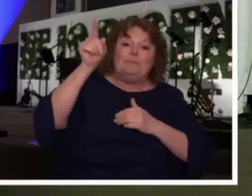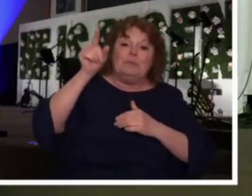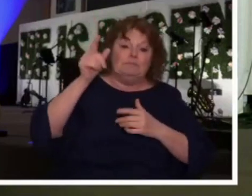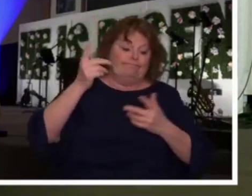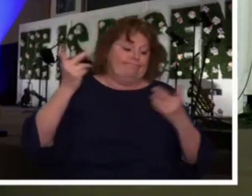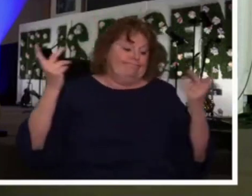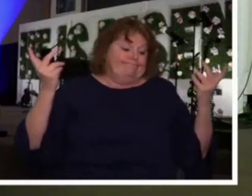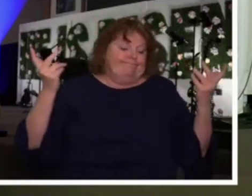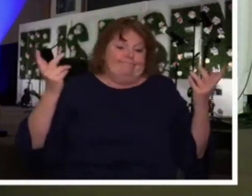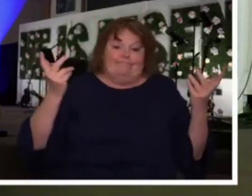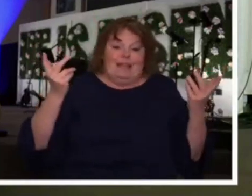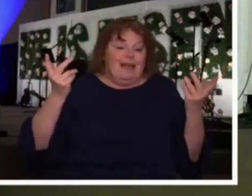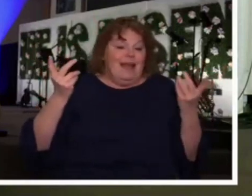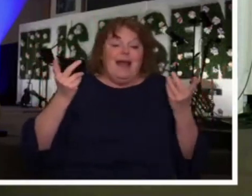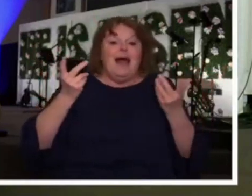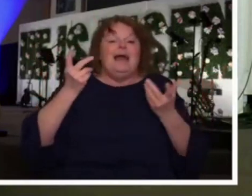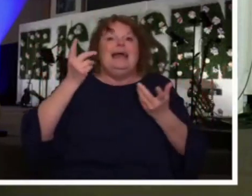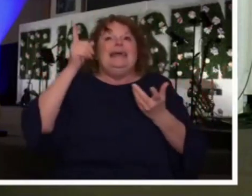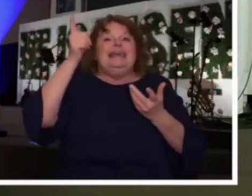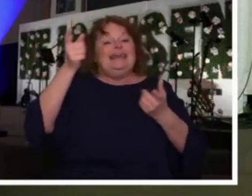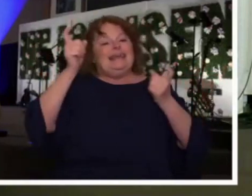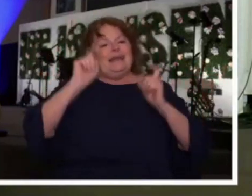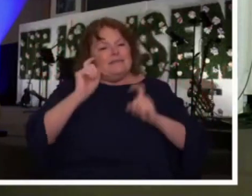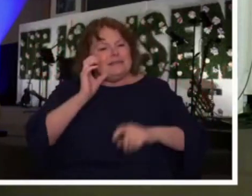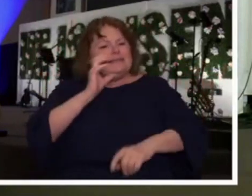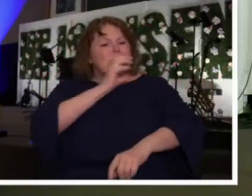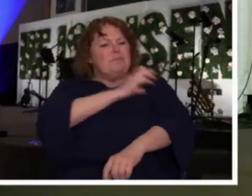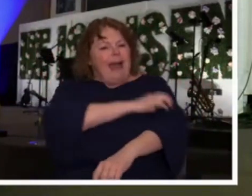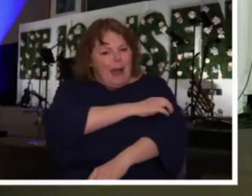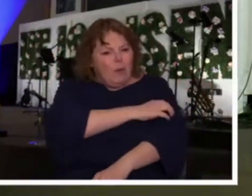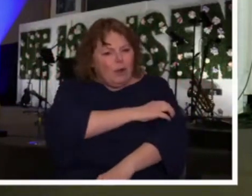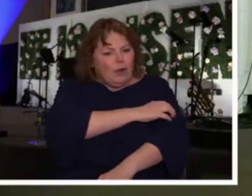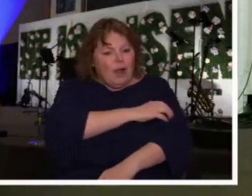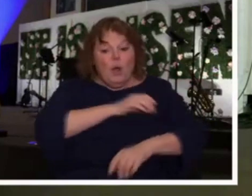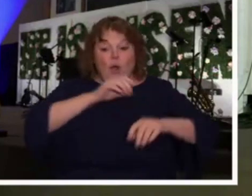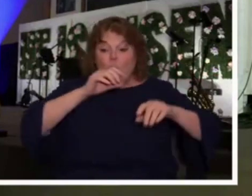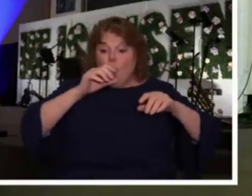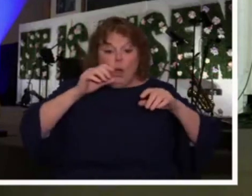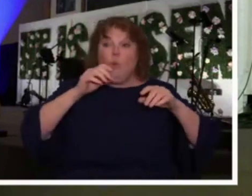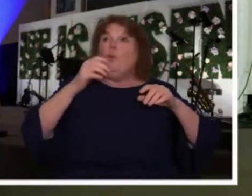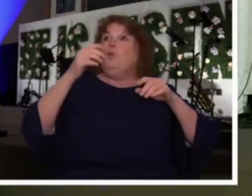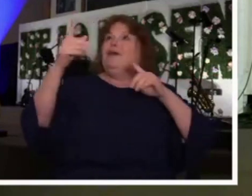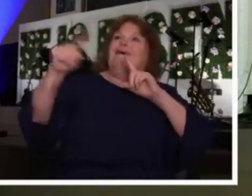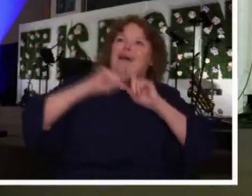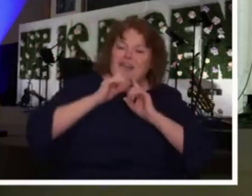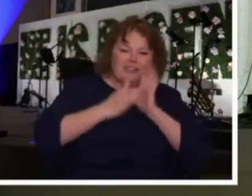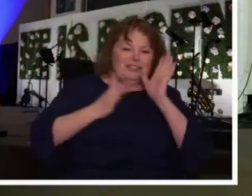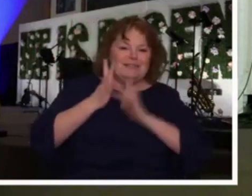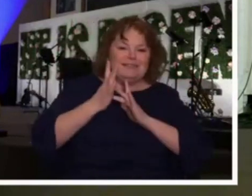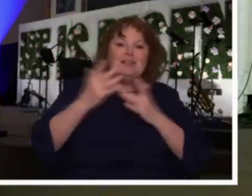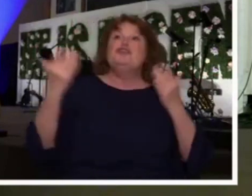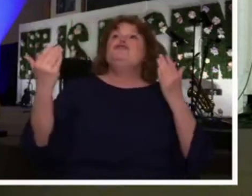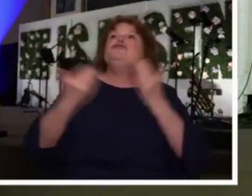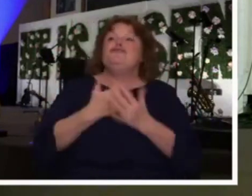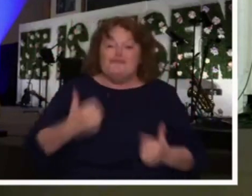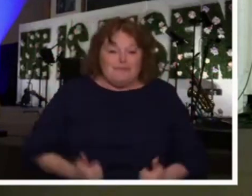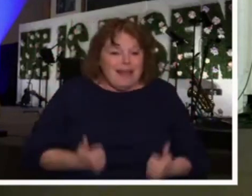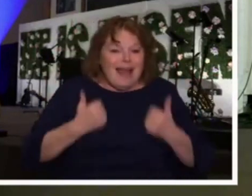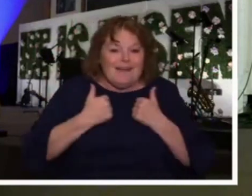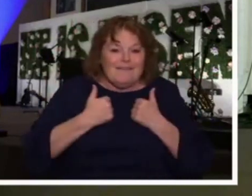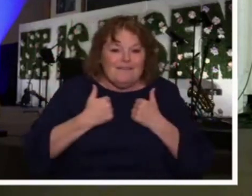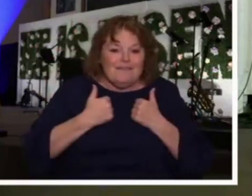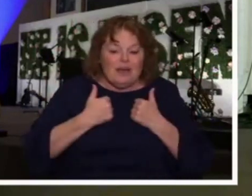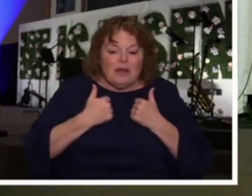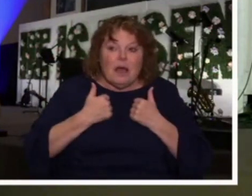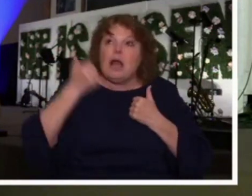today. And He does so by empowering us with the freedom to walk in our new lives in Christ. And although God has